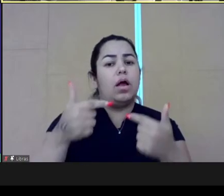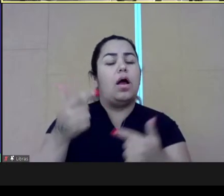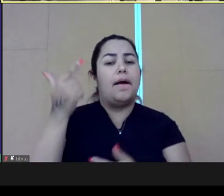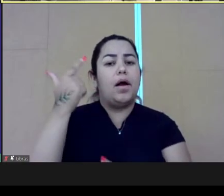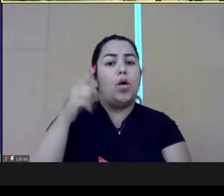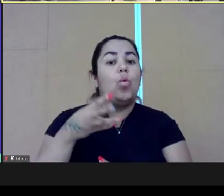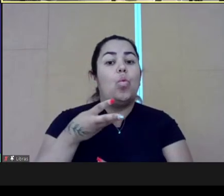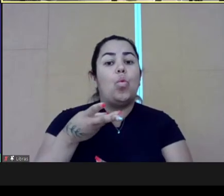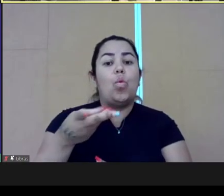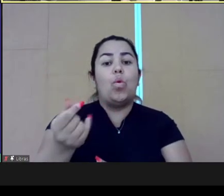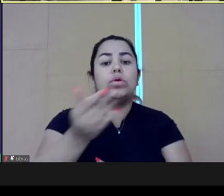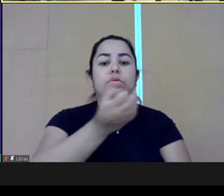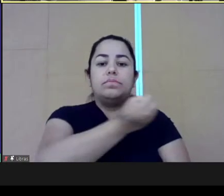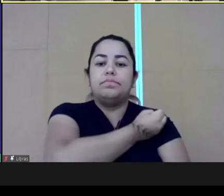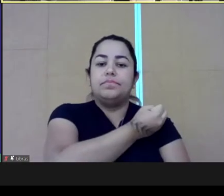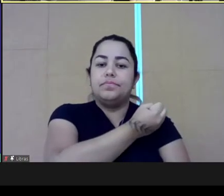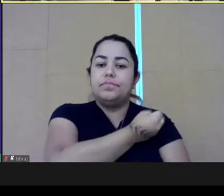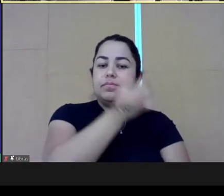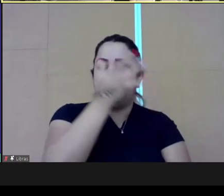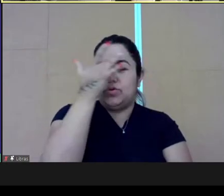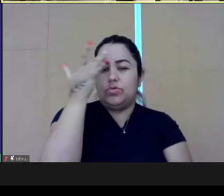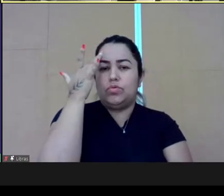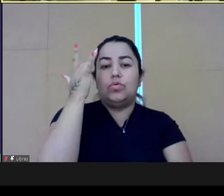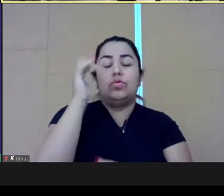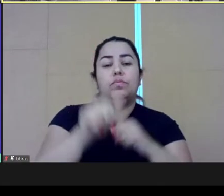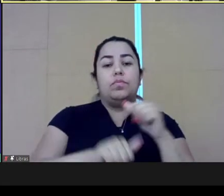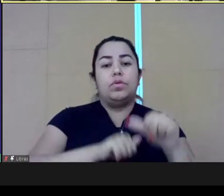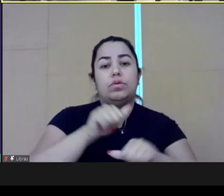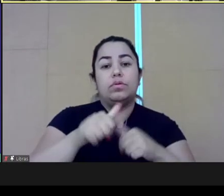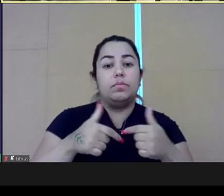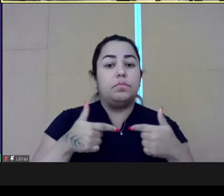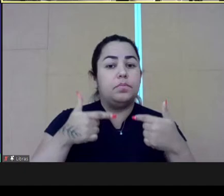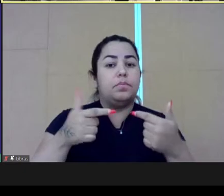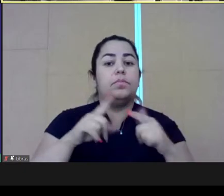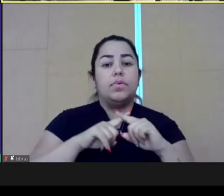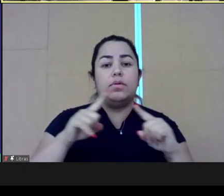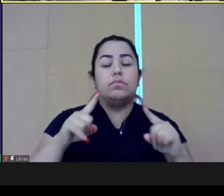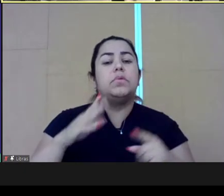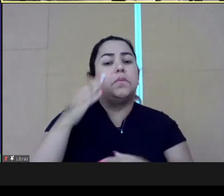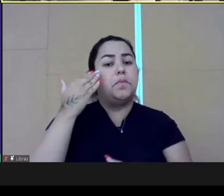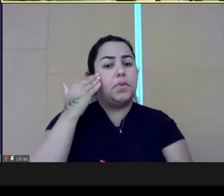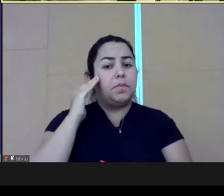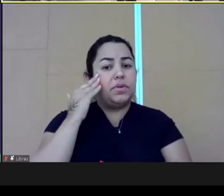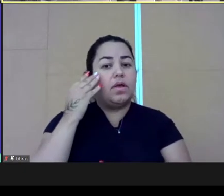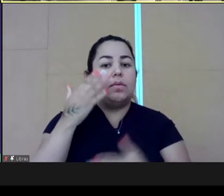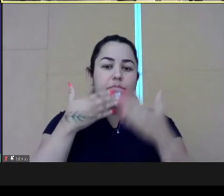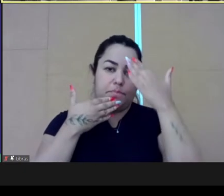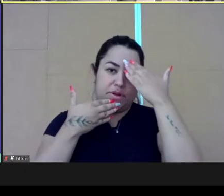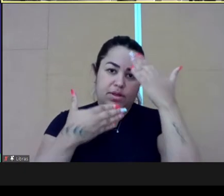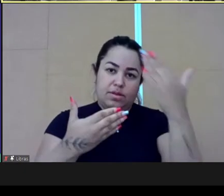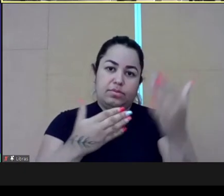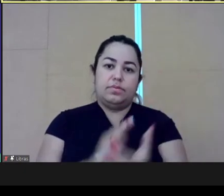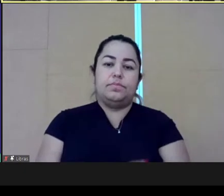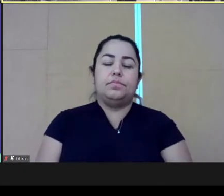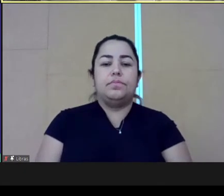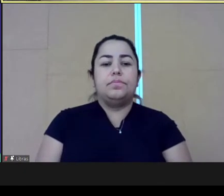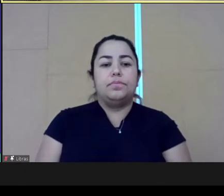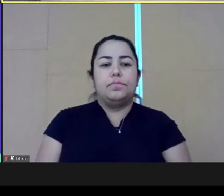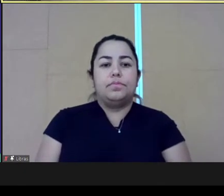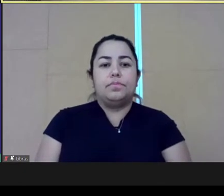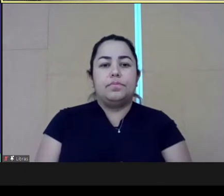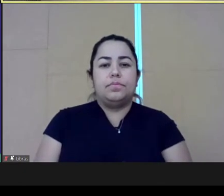have to adequate to the culture. So I just changed the challenge. think it's something that we have to start to think about.